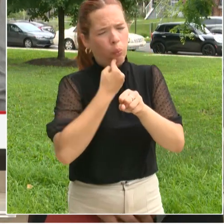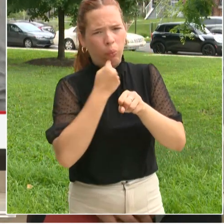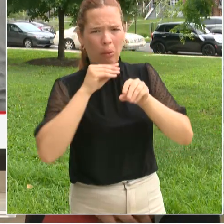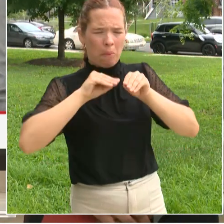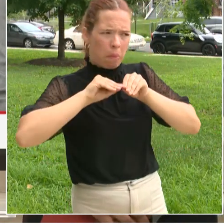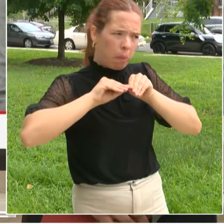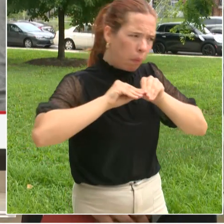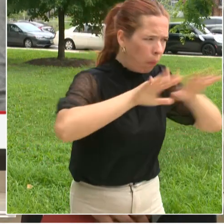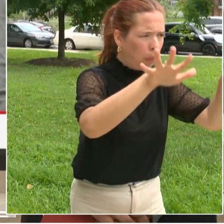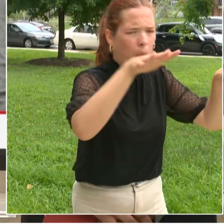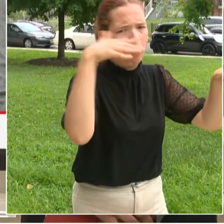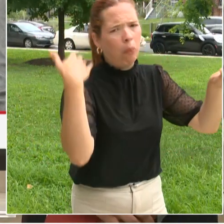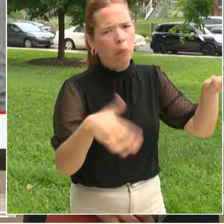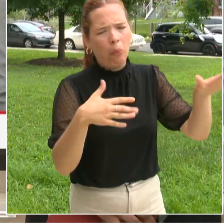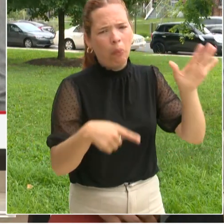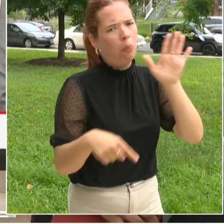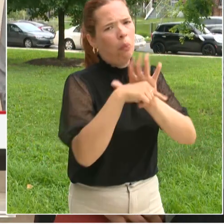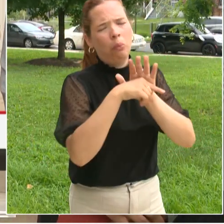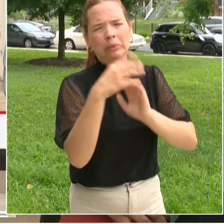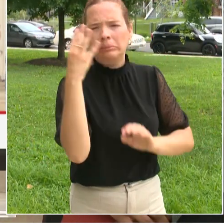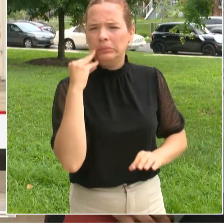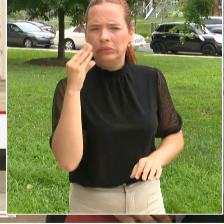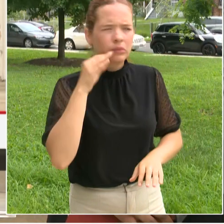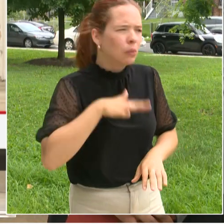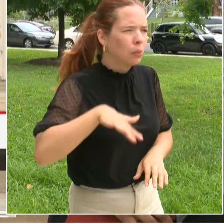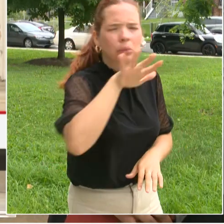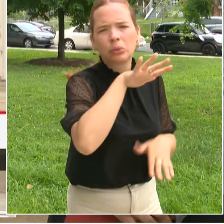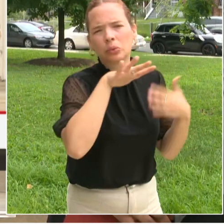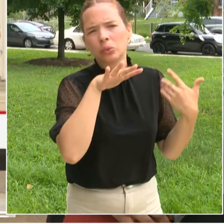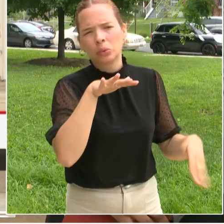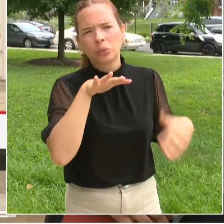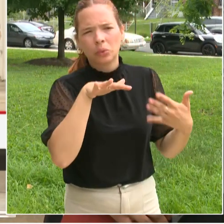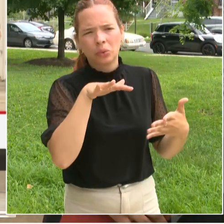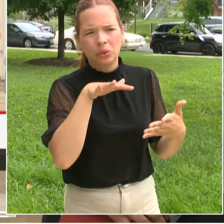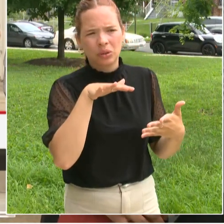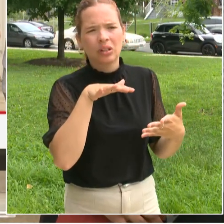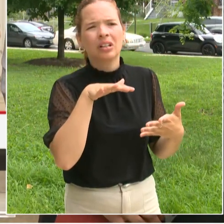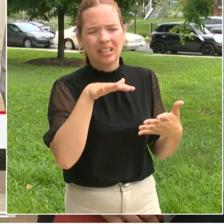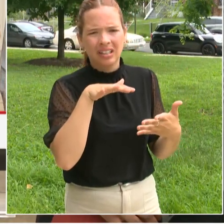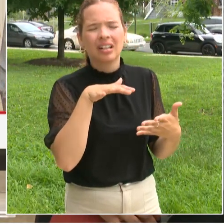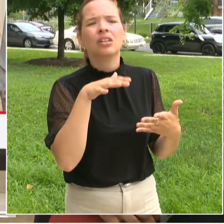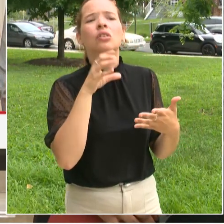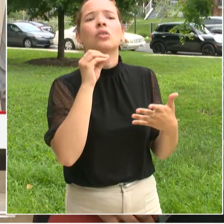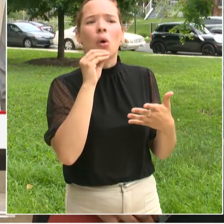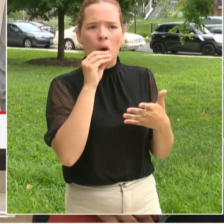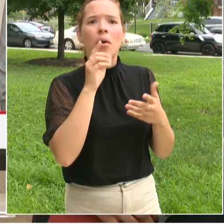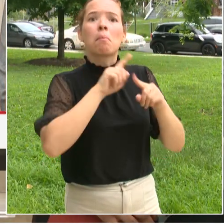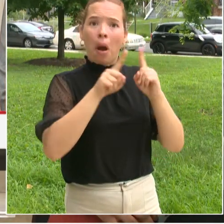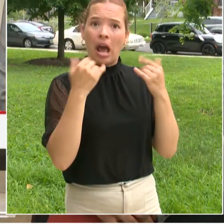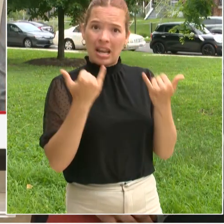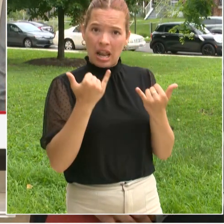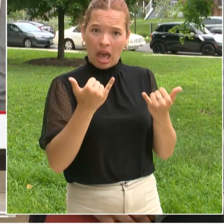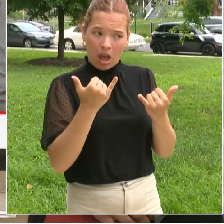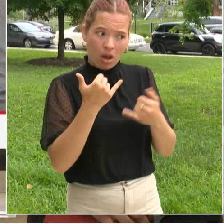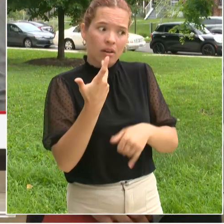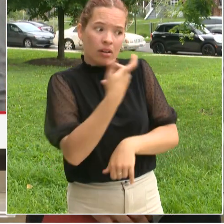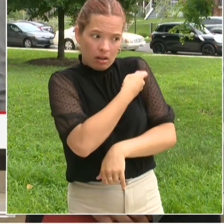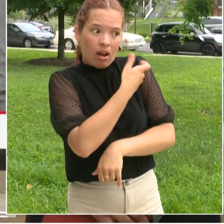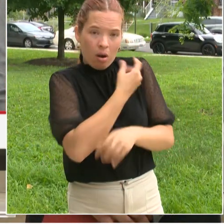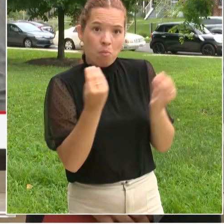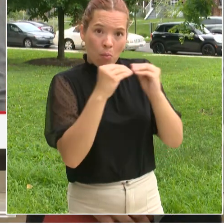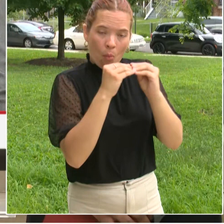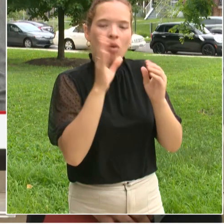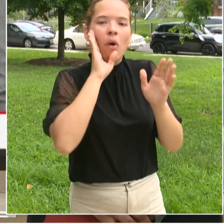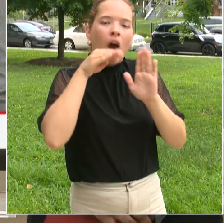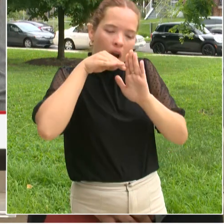getting health care access that's starting to alleviate as well and so we're happy to see these rates starting to rise. Okay just a final follow-up that's for